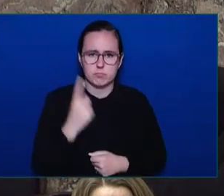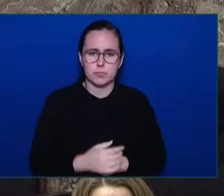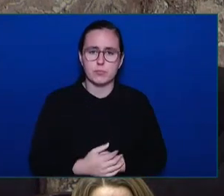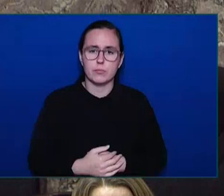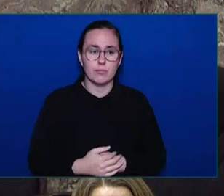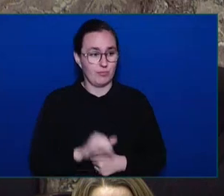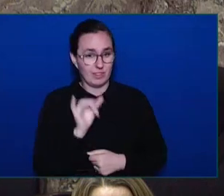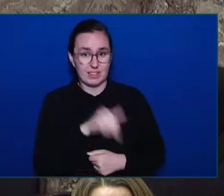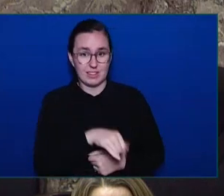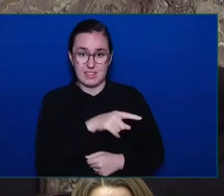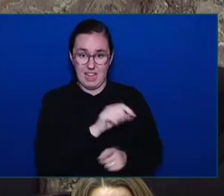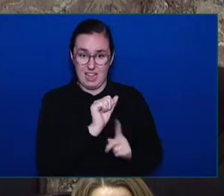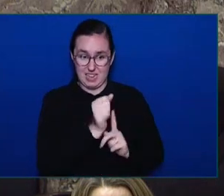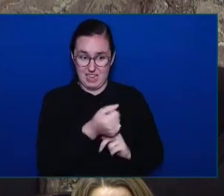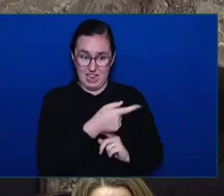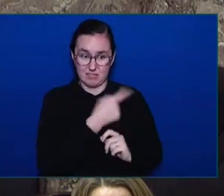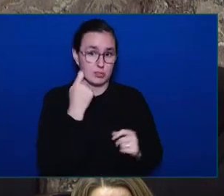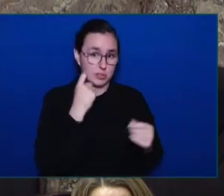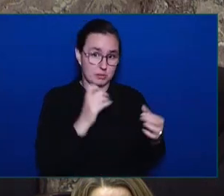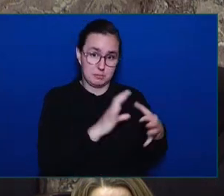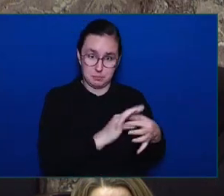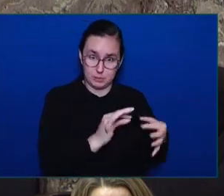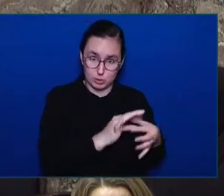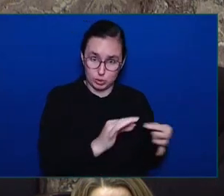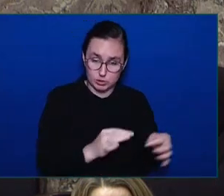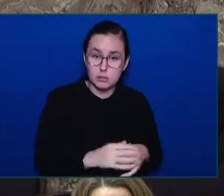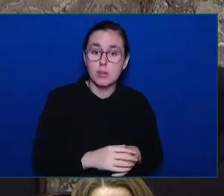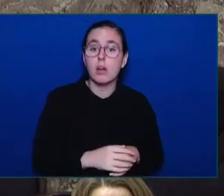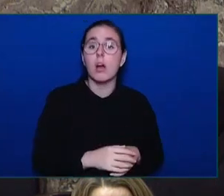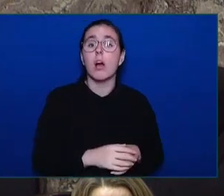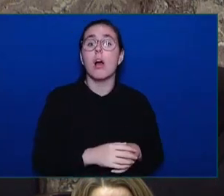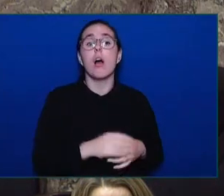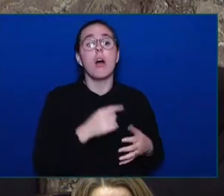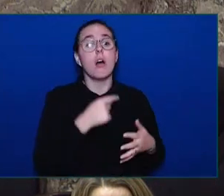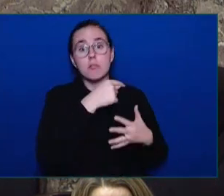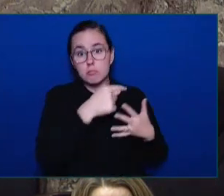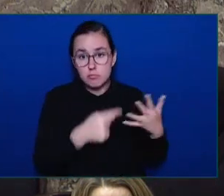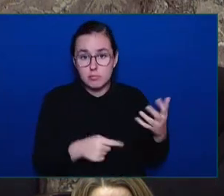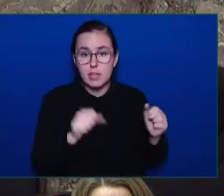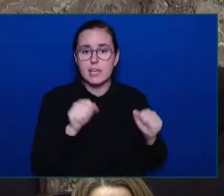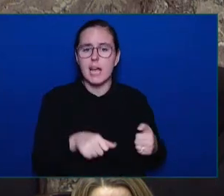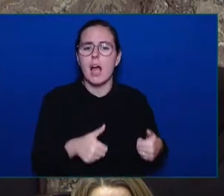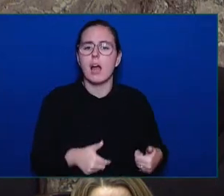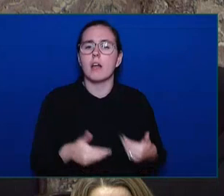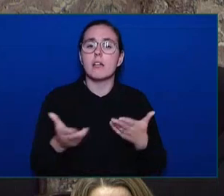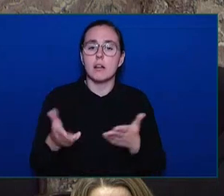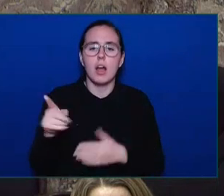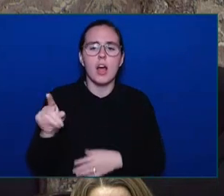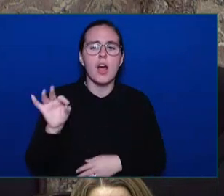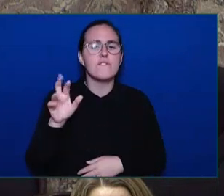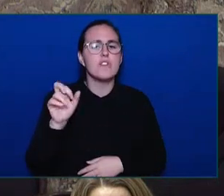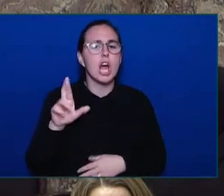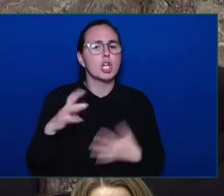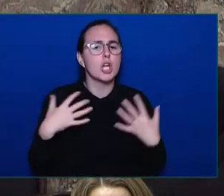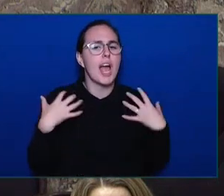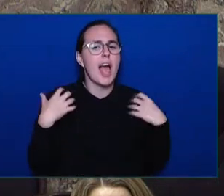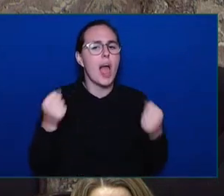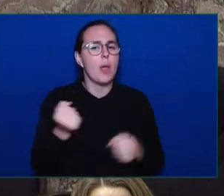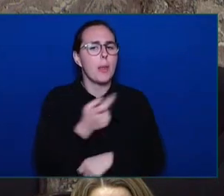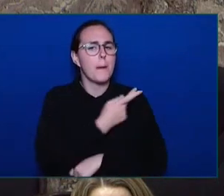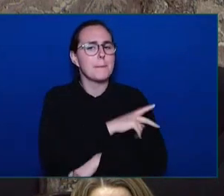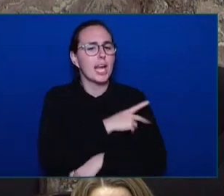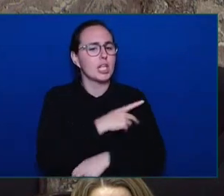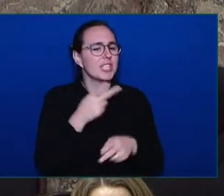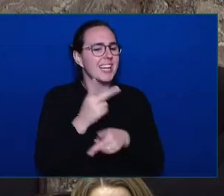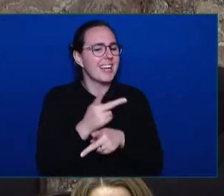issues will be brought forward to the Fraser Health Patient Care Office, because concerns about care are always important. When